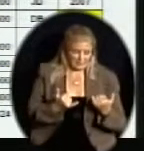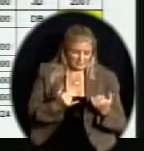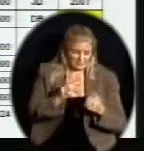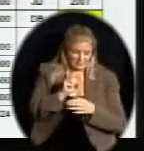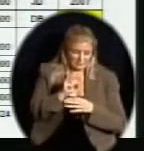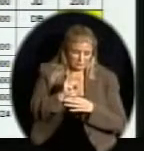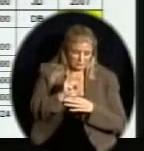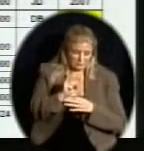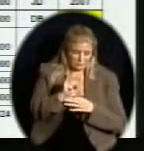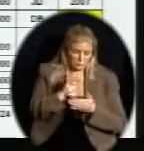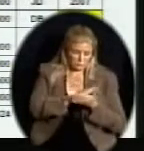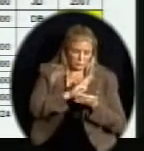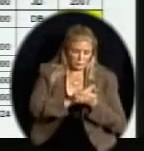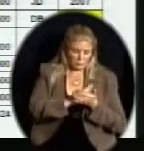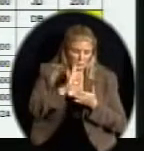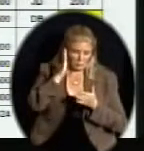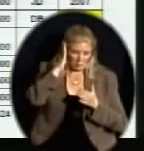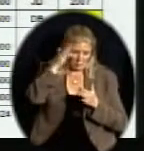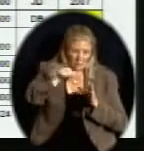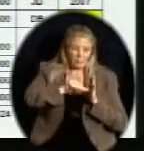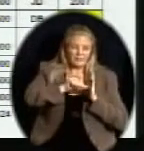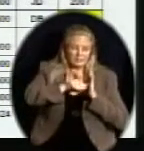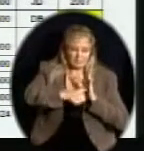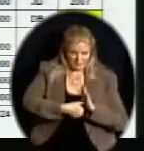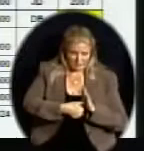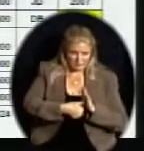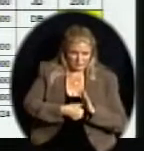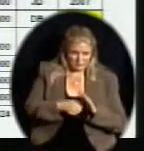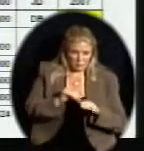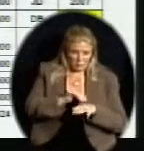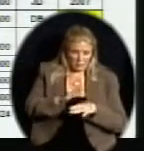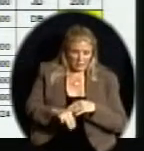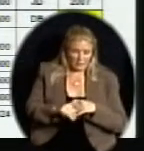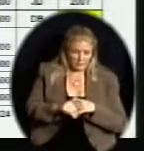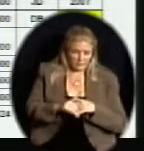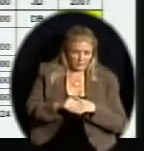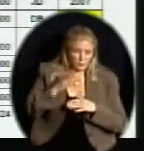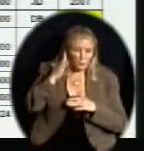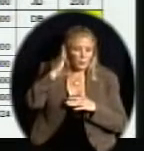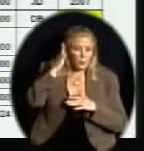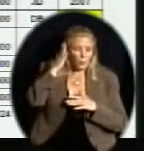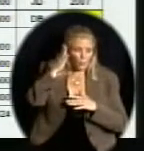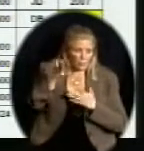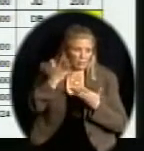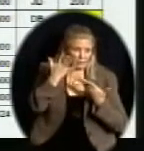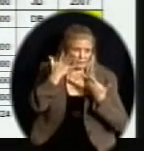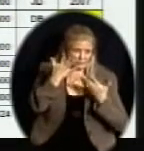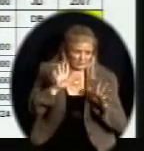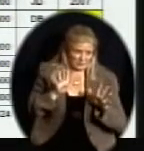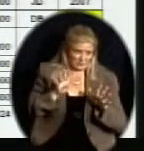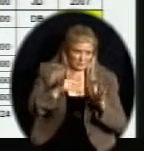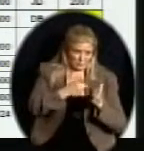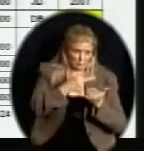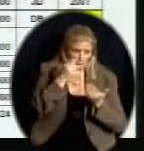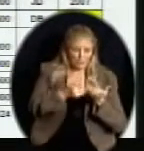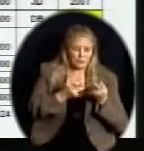you'll notice a number of the 2006s, we will get these projects done during the school year.